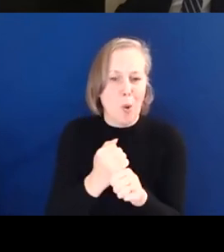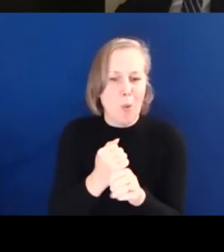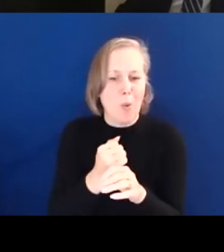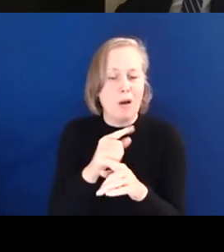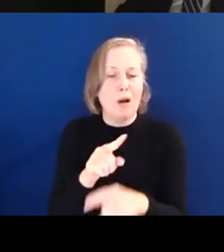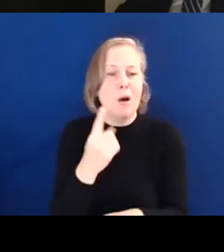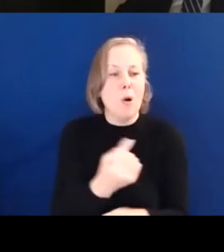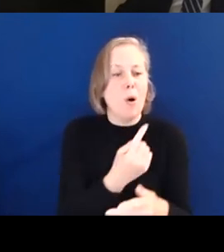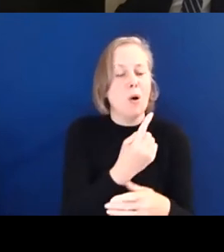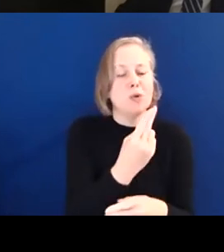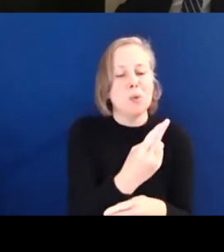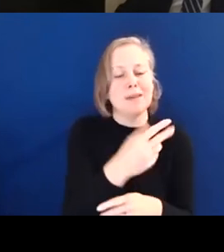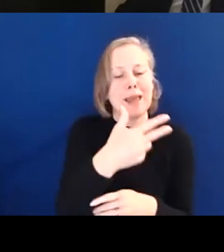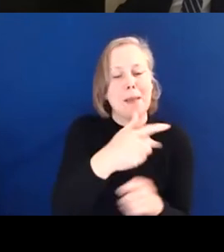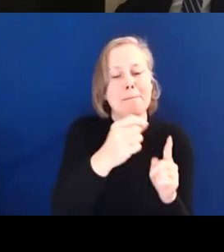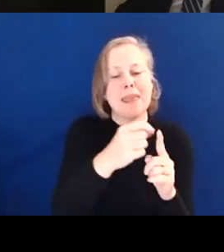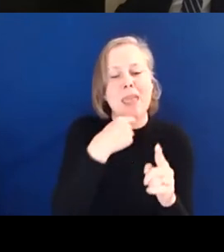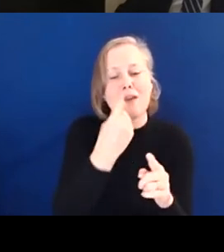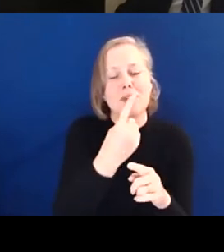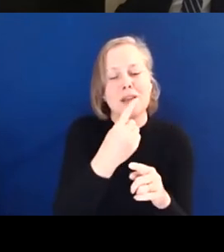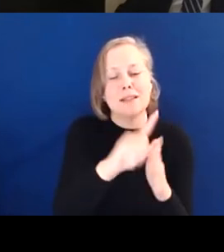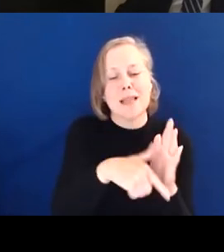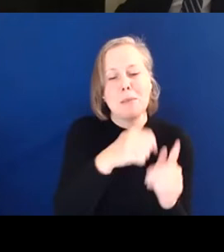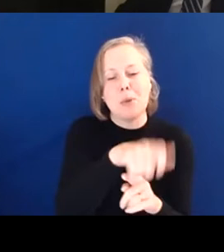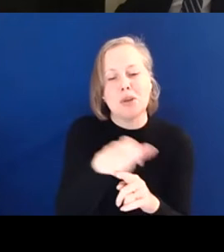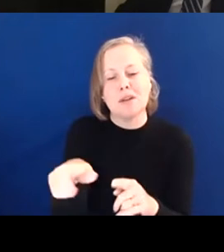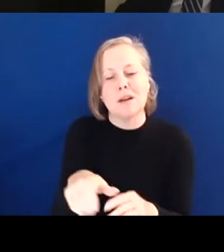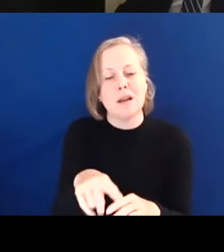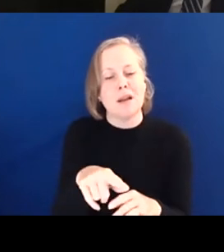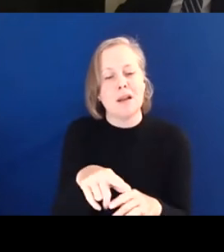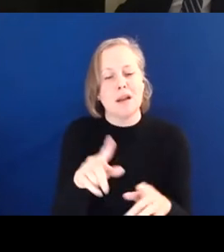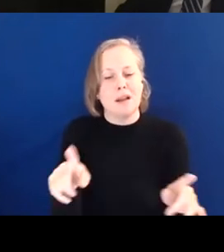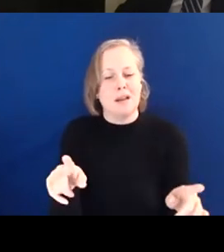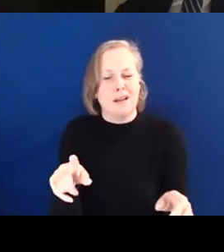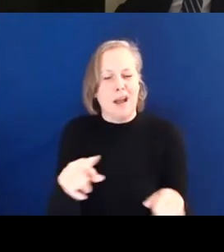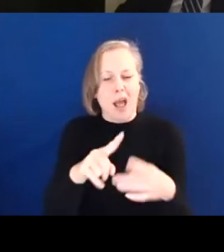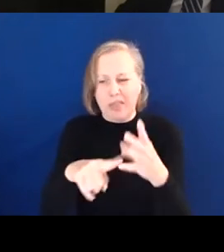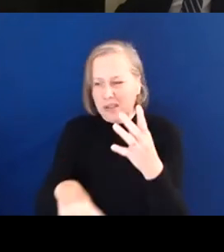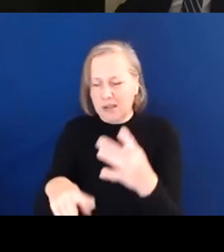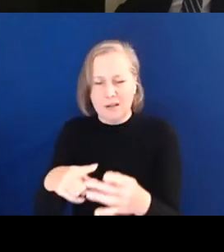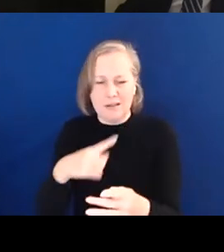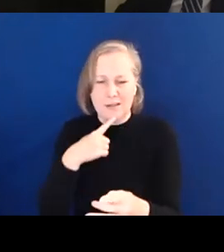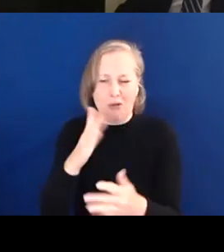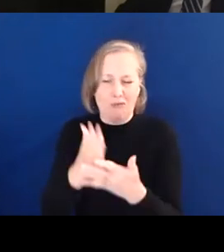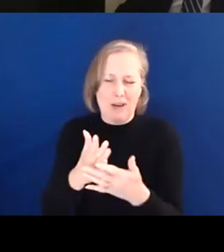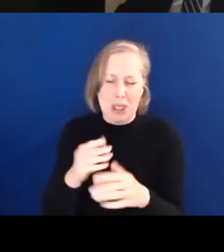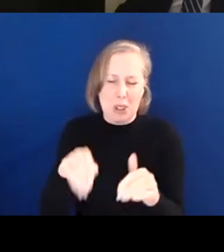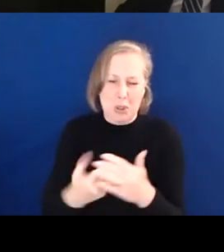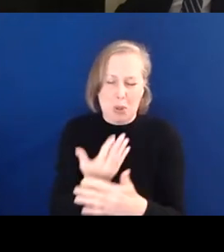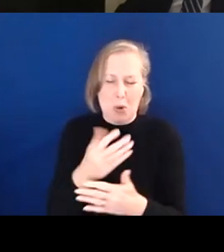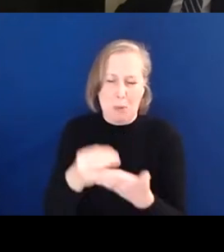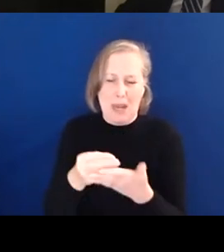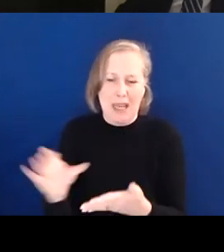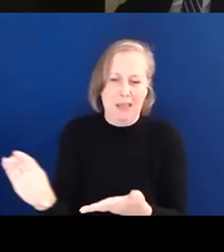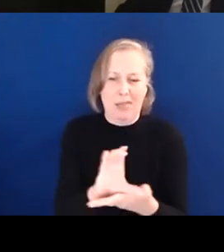for every disabled person in the UK. All the rest was old money re-announced. And when challenged about this lack of new funding by the Commons